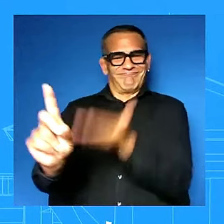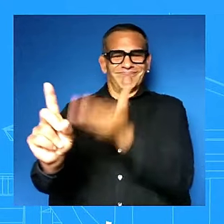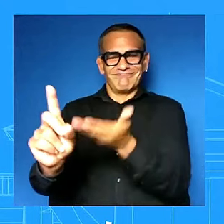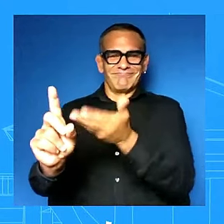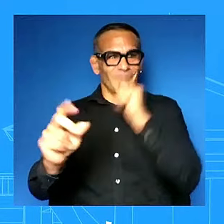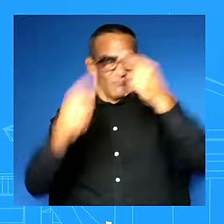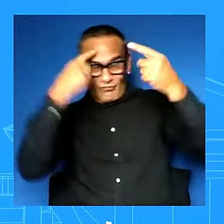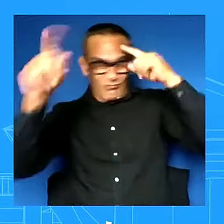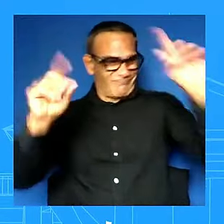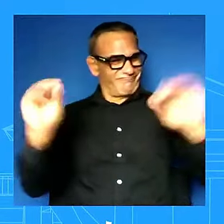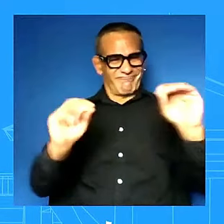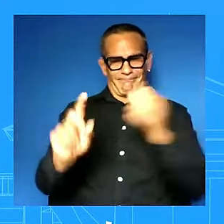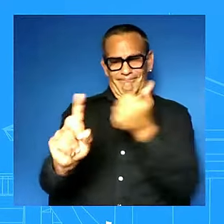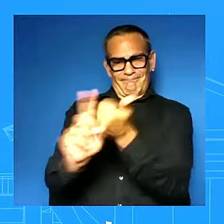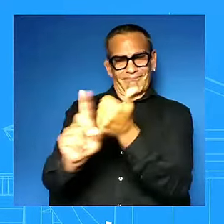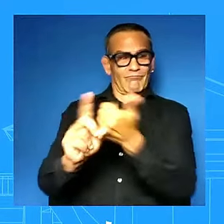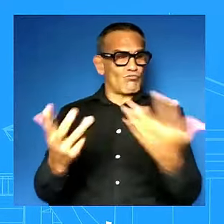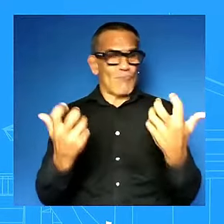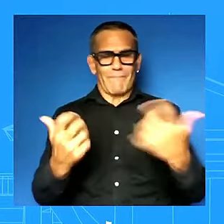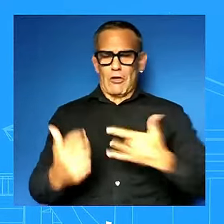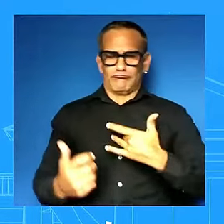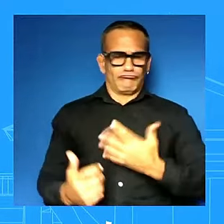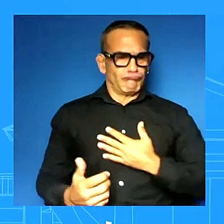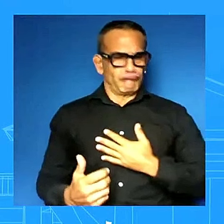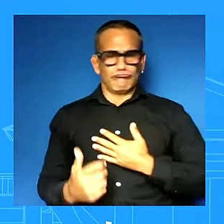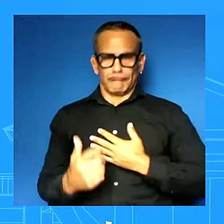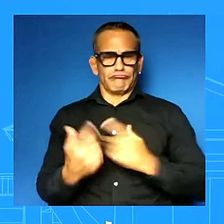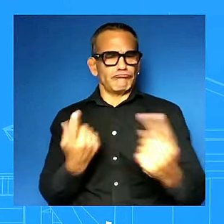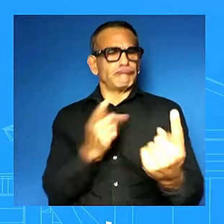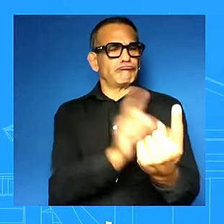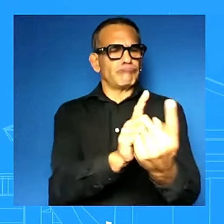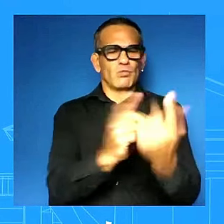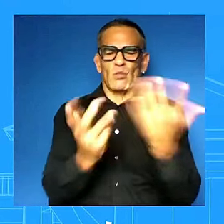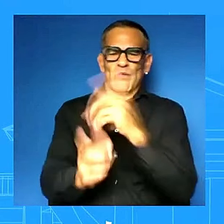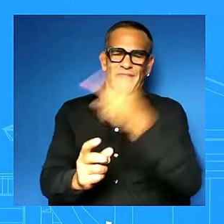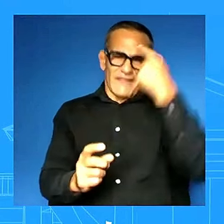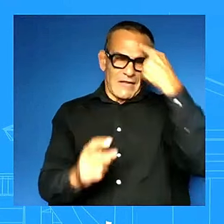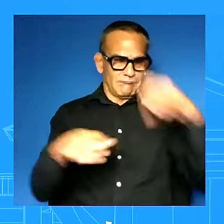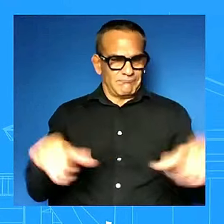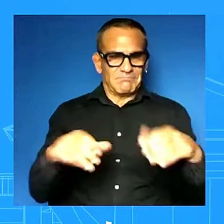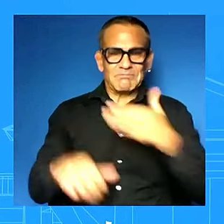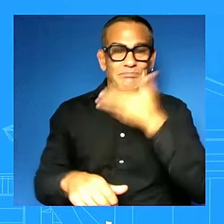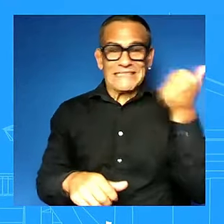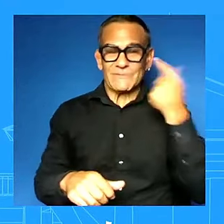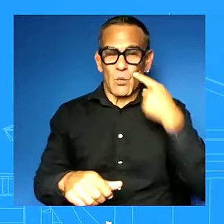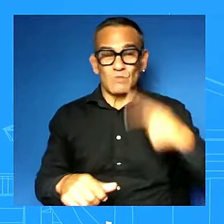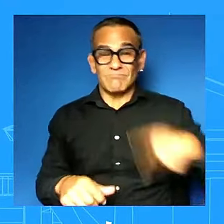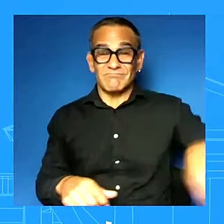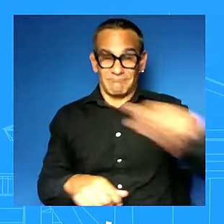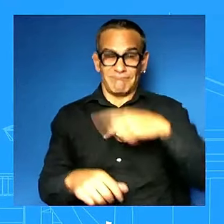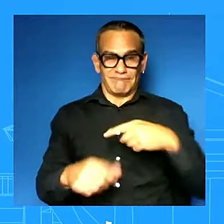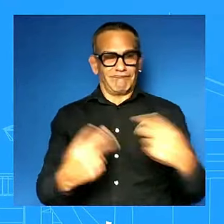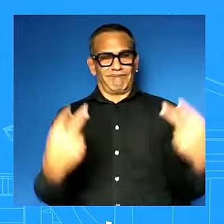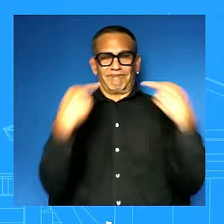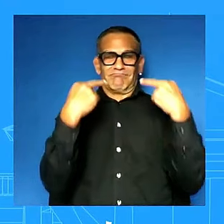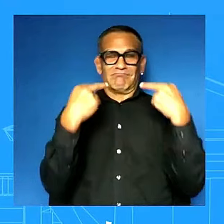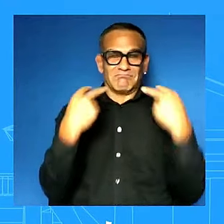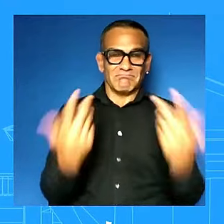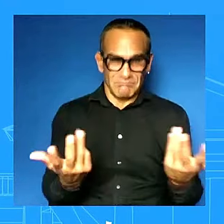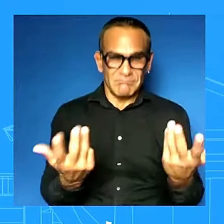is the best thing to do i i cannot speak for how she uh engages with the former president